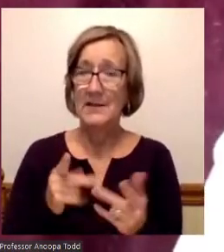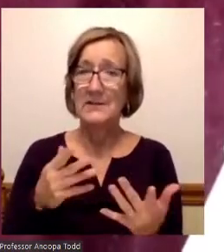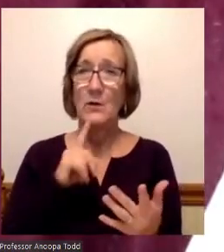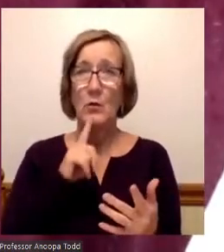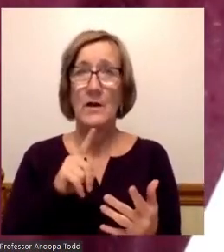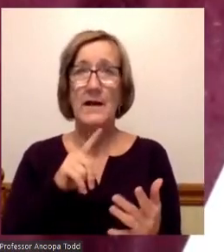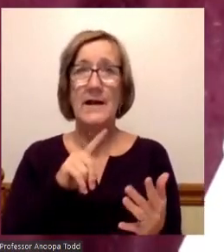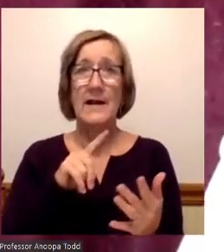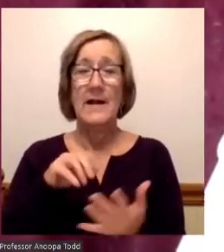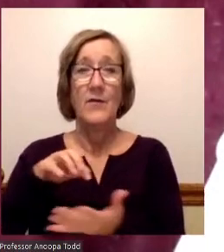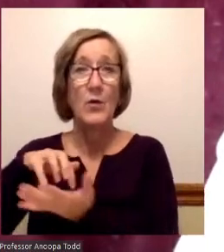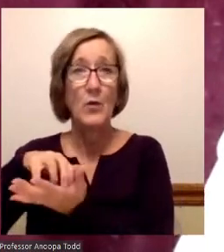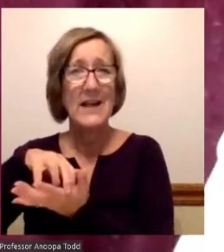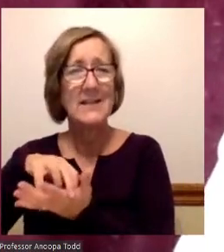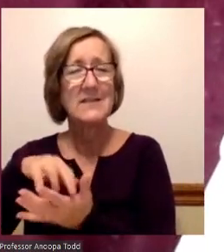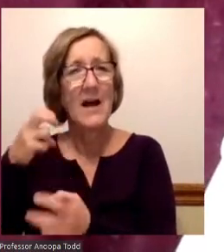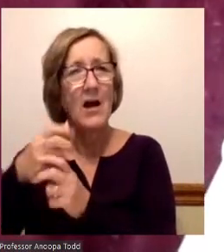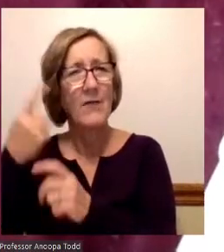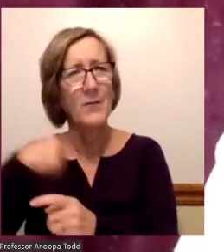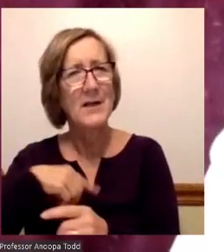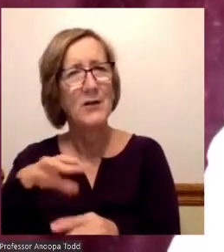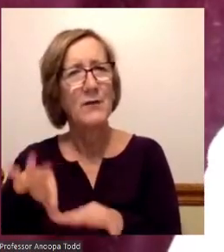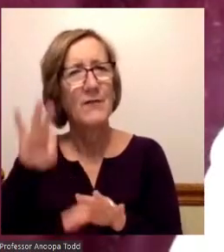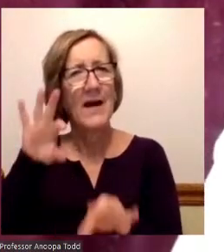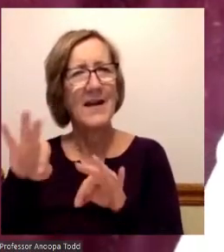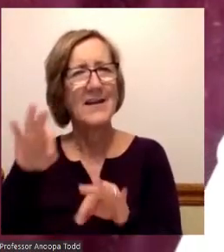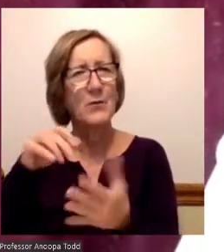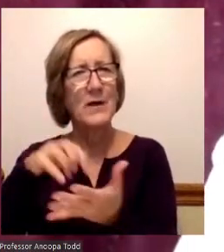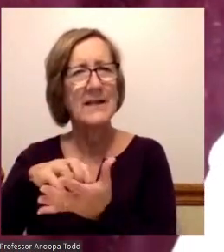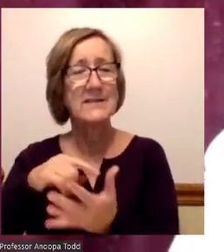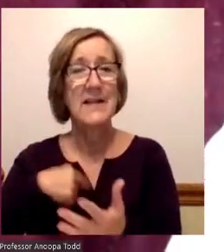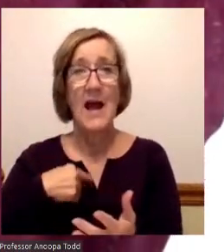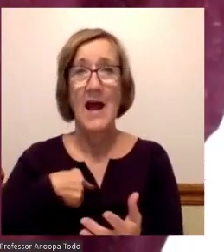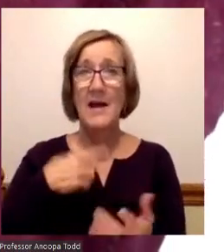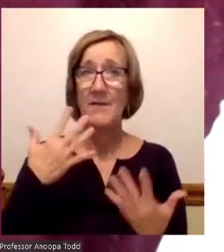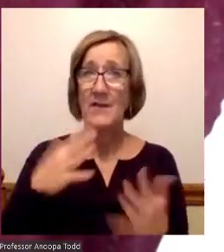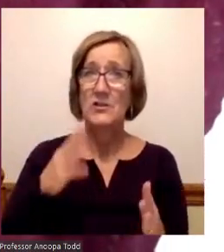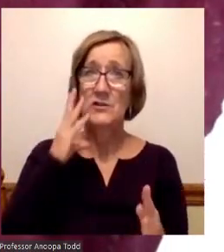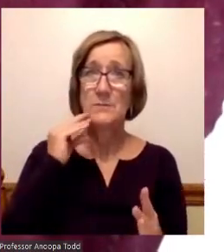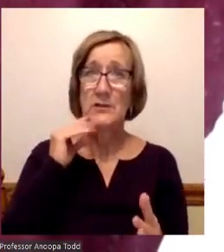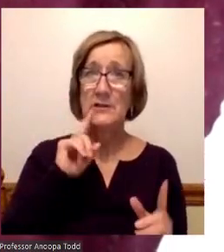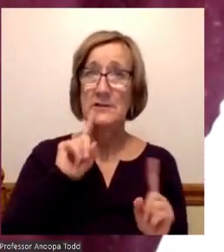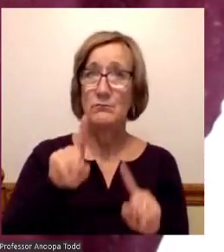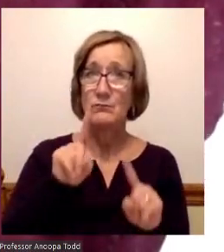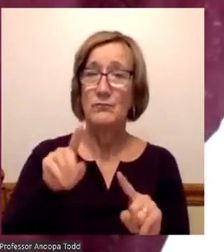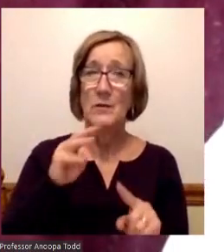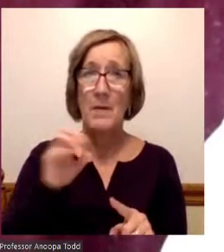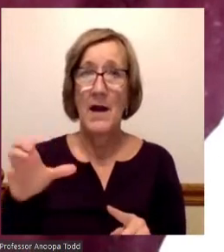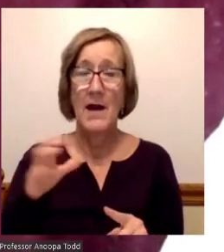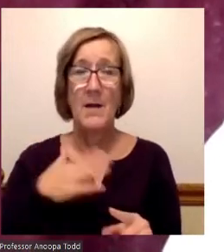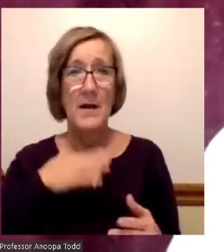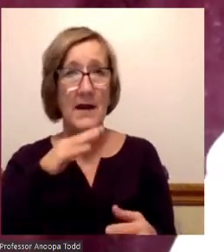for me to find any weaknesses because I attended Mott. My daughters attended Mott. My parents were professors. I'm a professor.